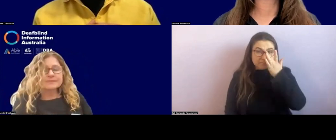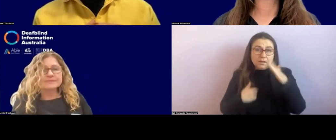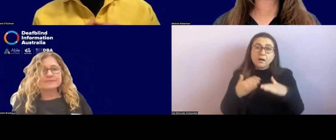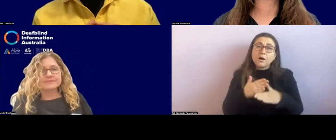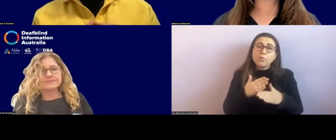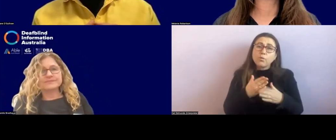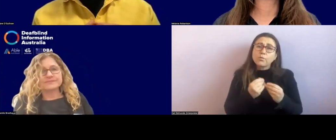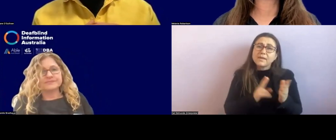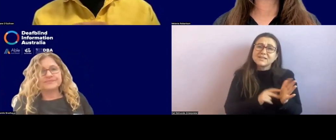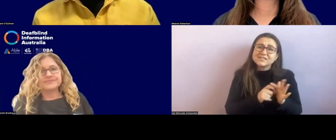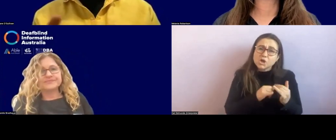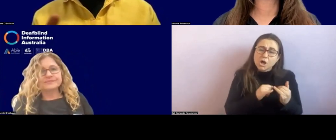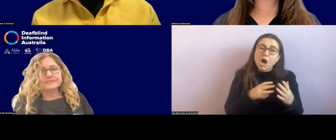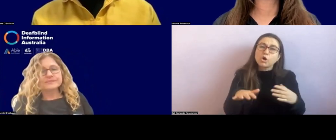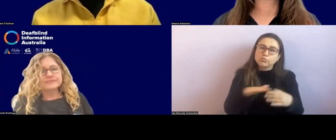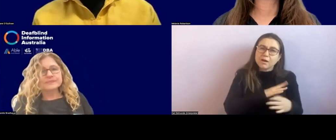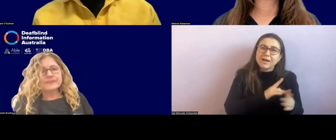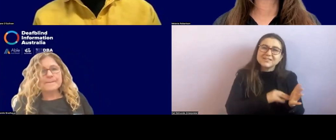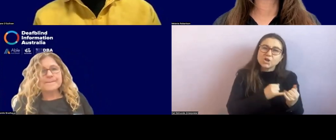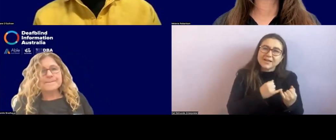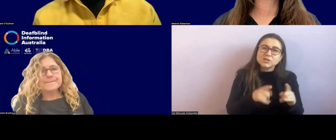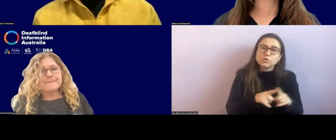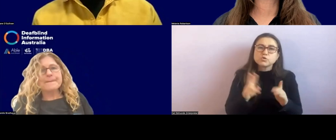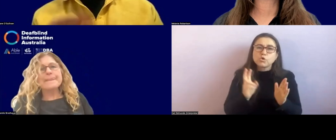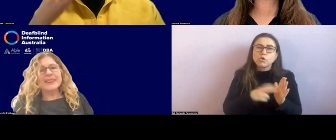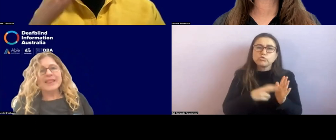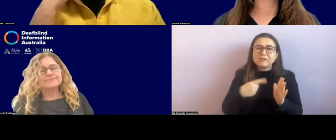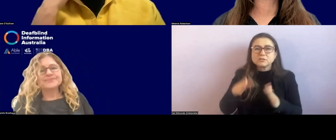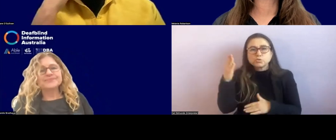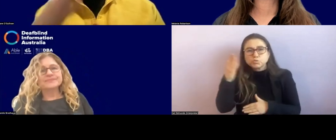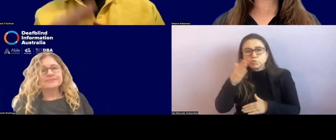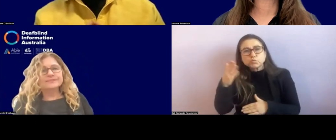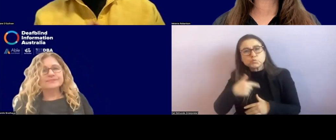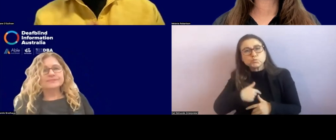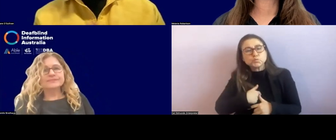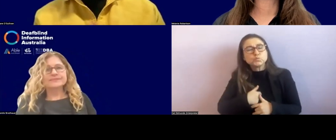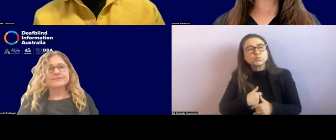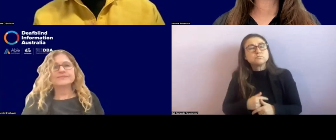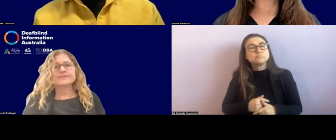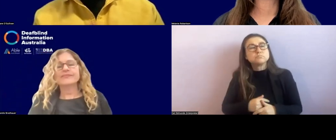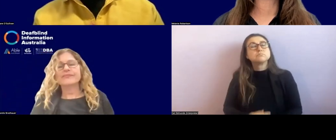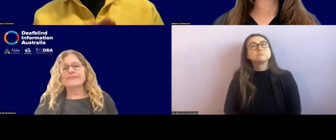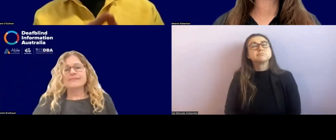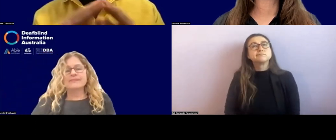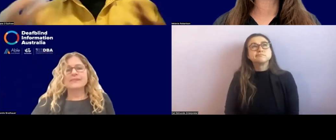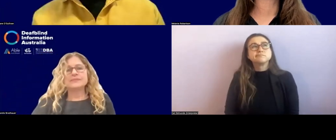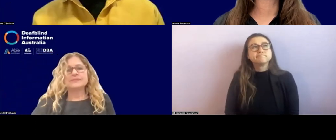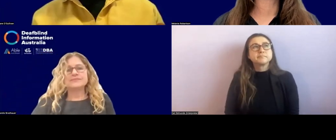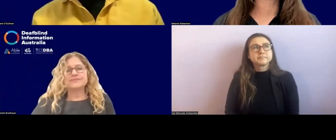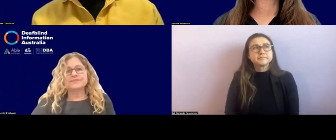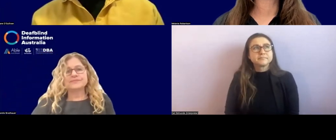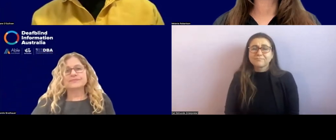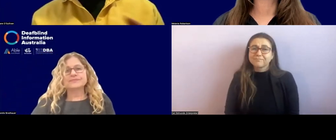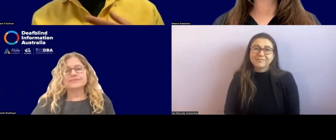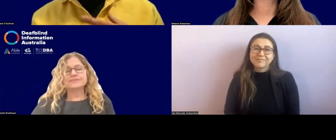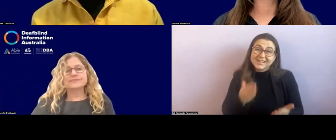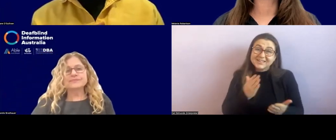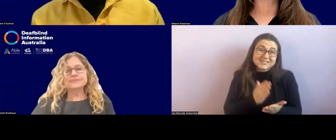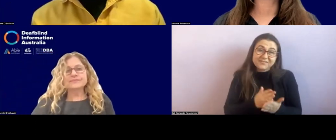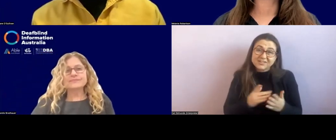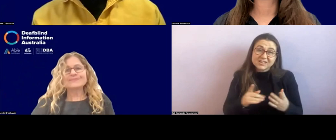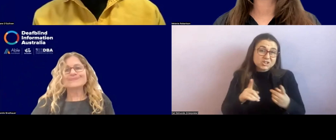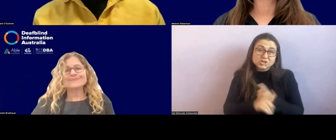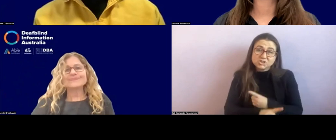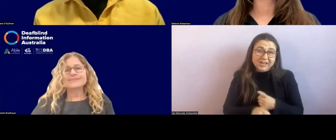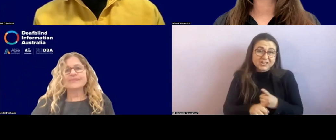and across it, uh, contracted out to schools as well. Um, and I think it just, it definitely changes, uh, state by